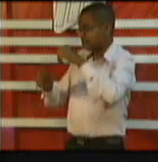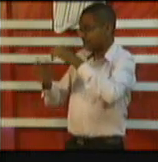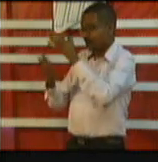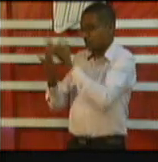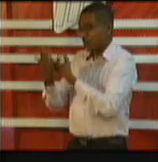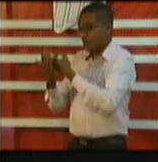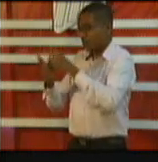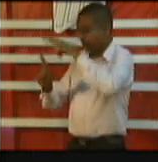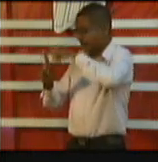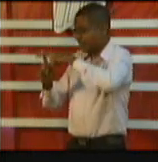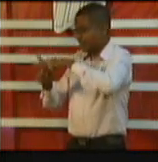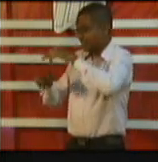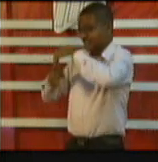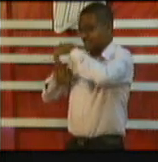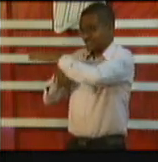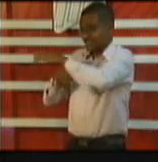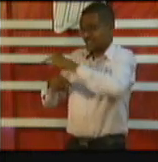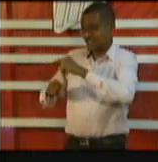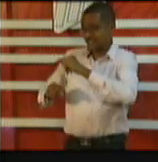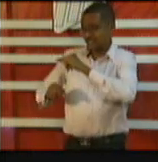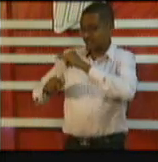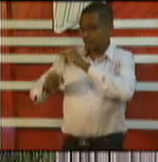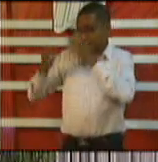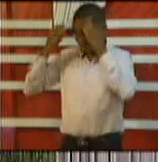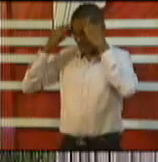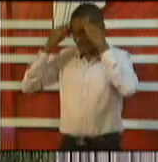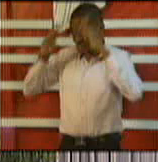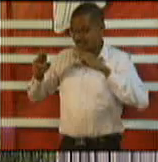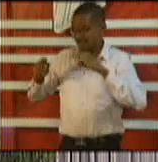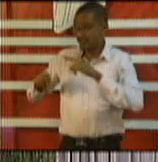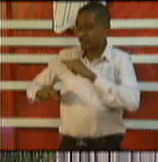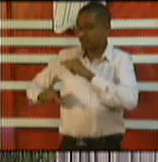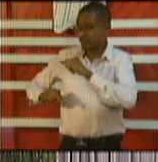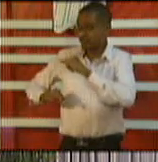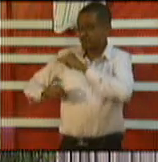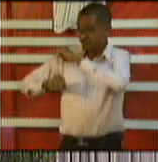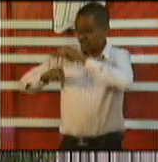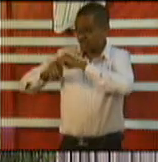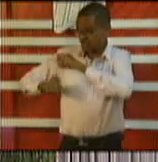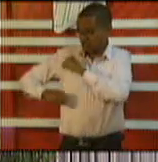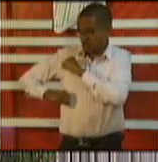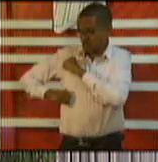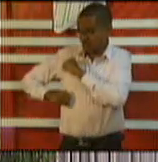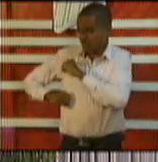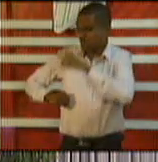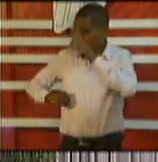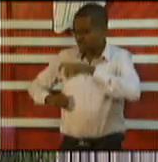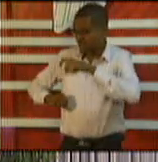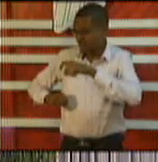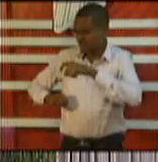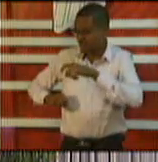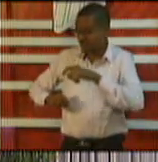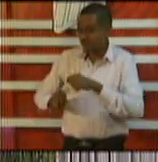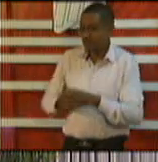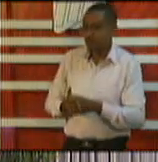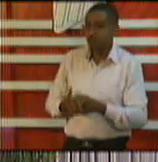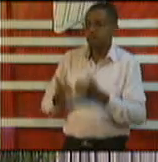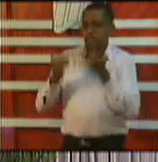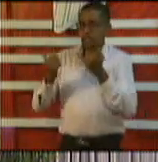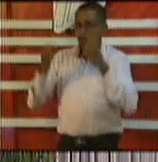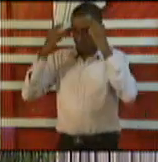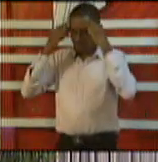to come back into the country thank you very much for that question i was hoping someone raised it